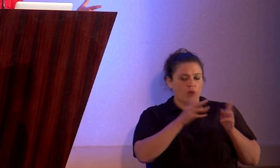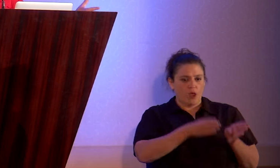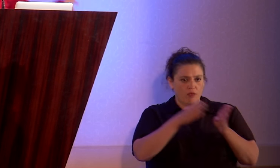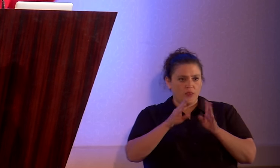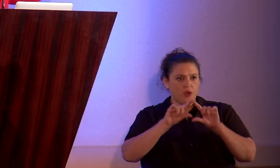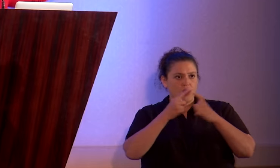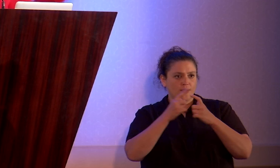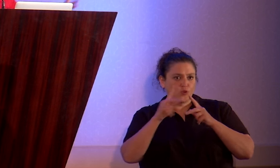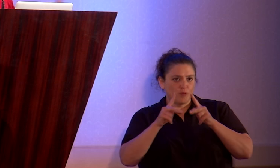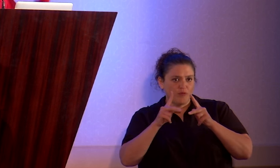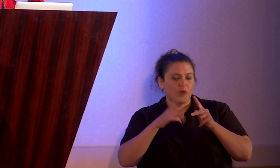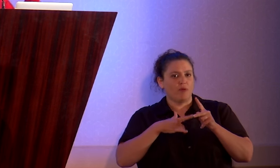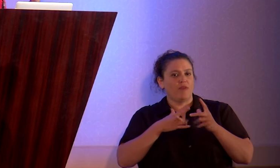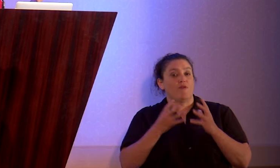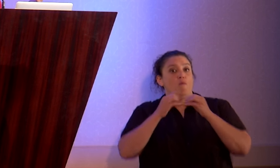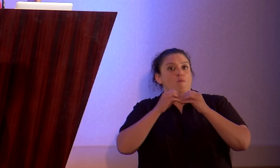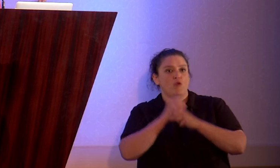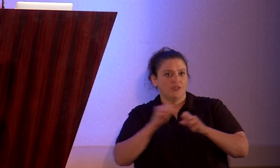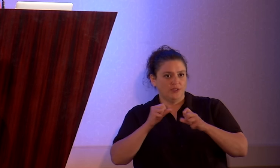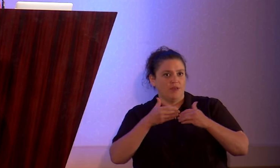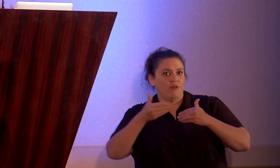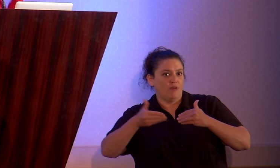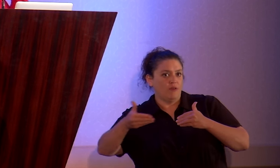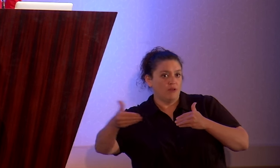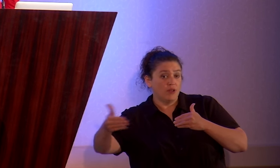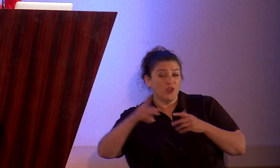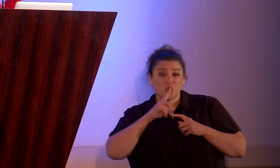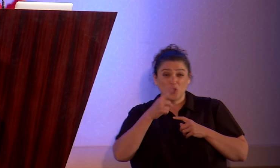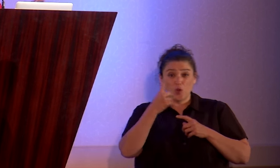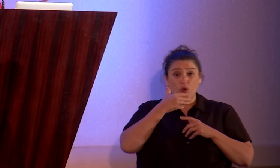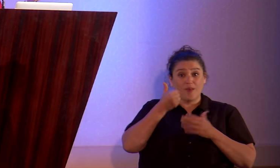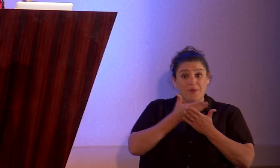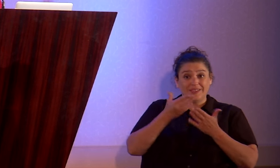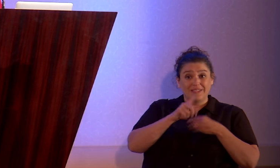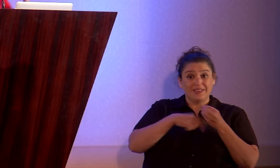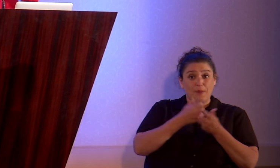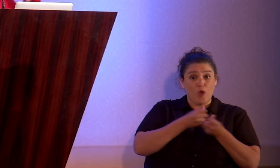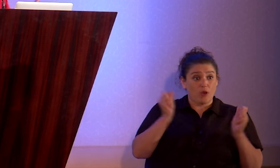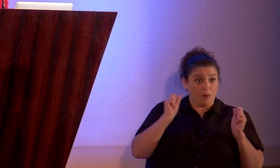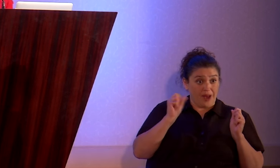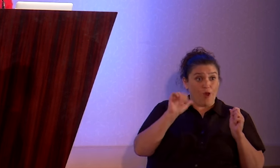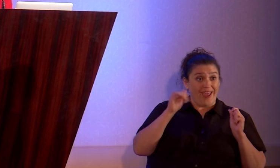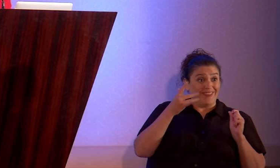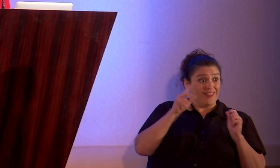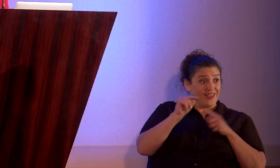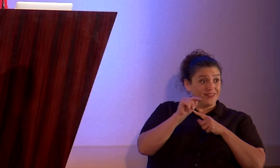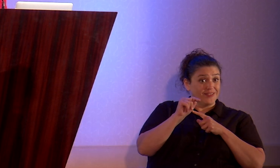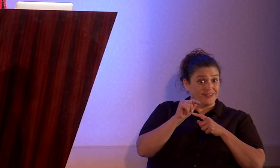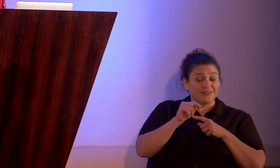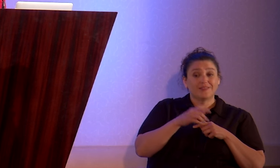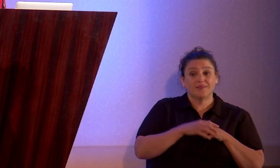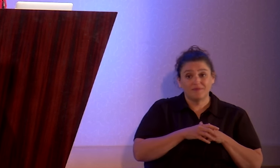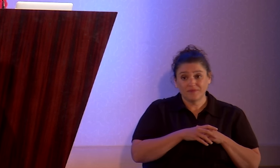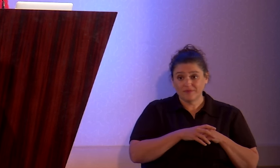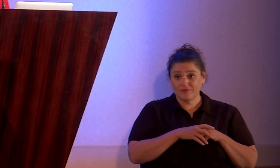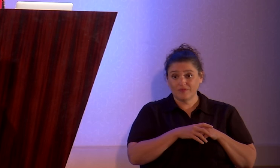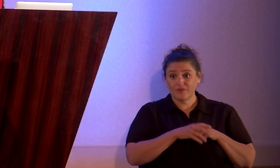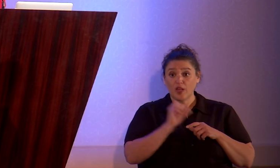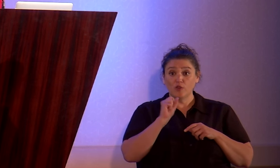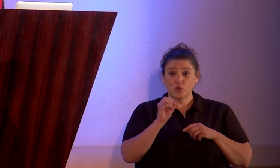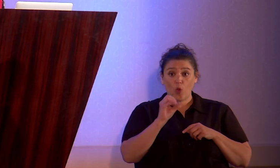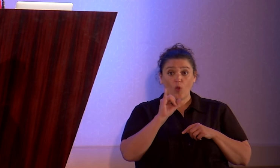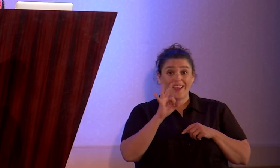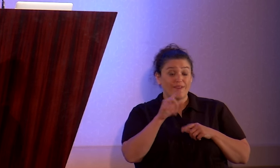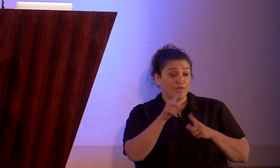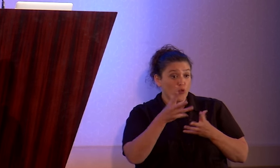feel safer. And so on and so on. It's actually one of the best things about coming out atheists. It has a snowball effect. So if you